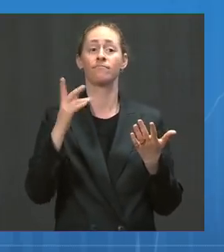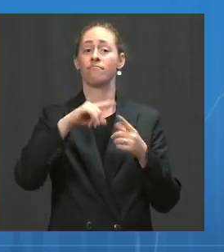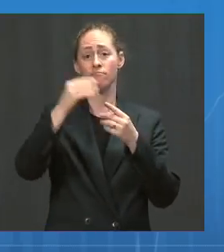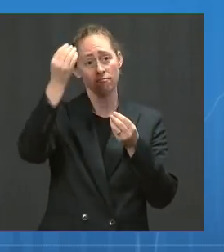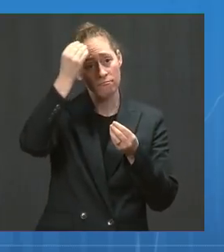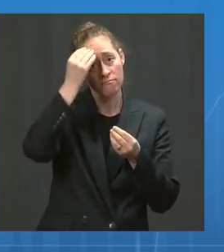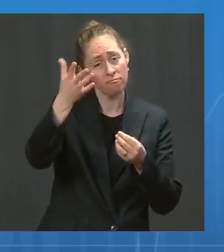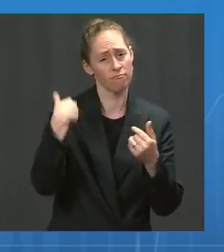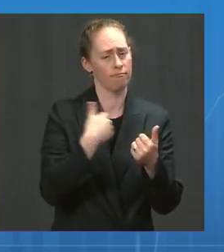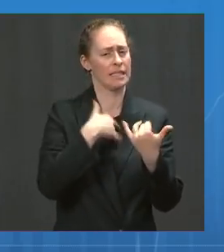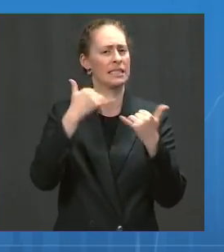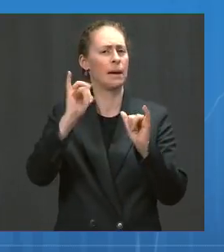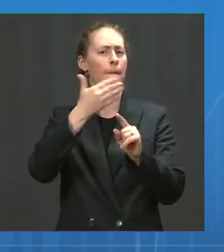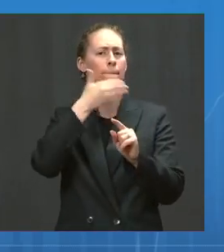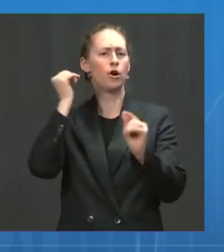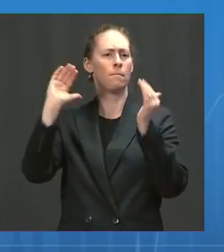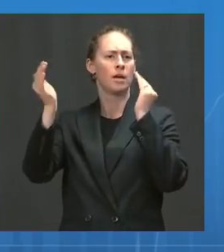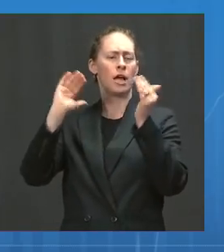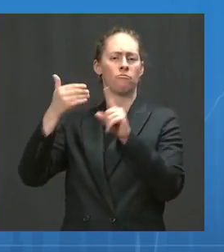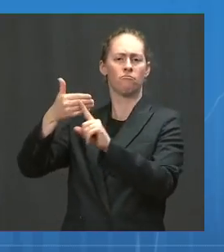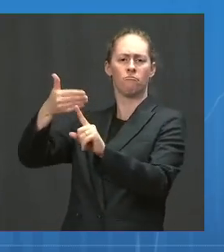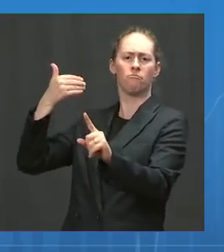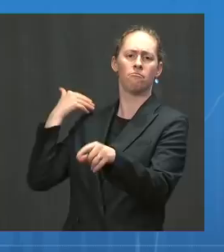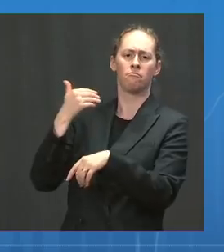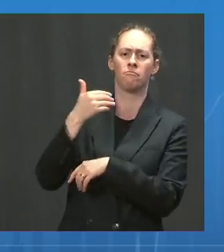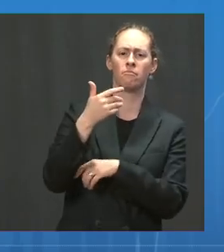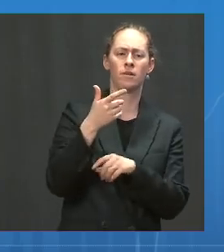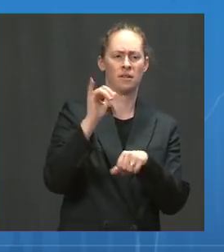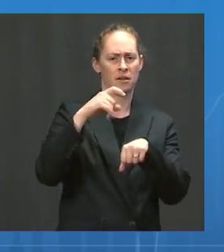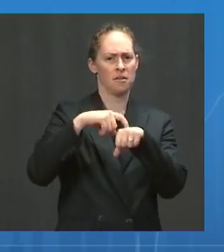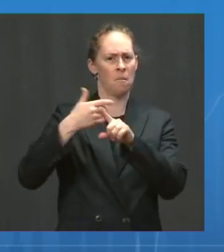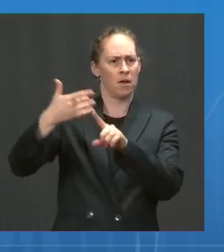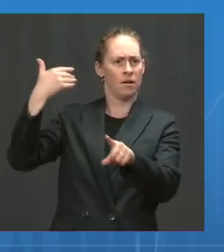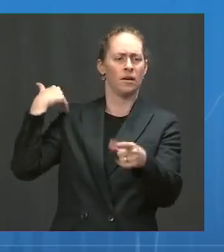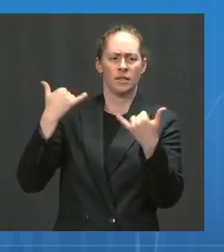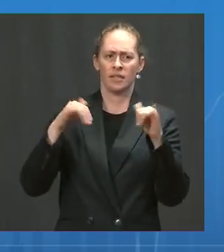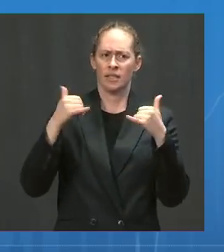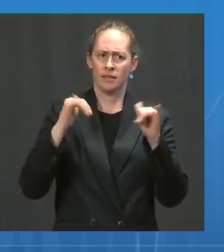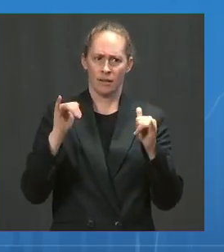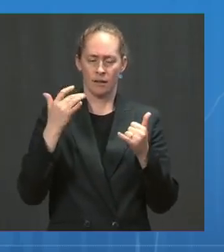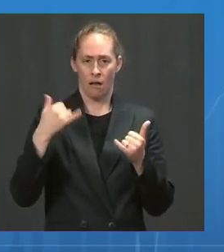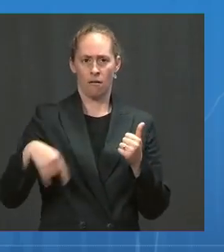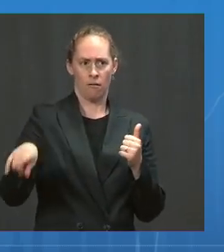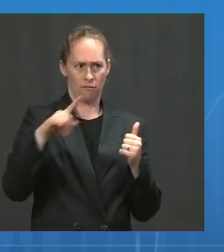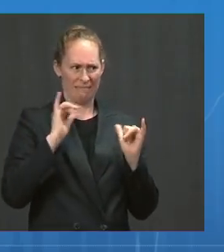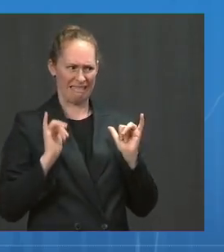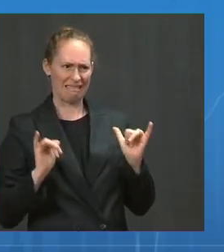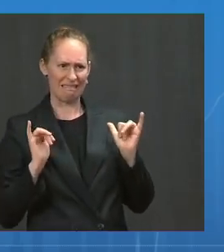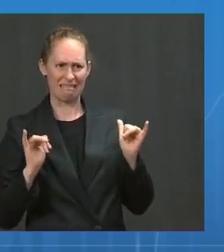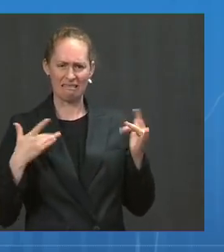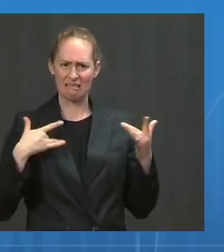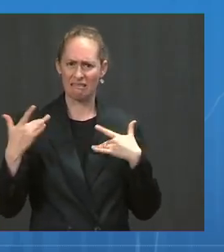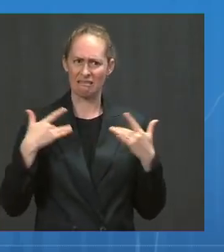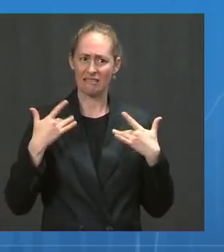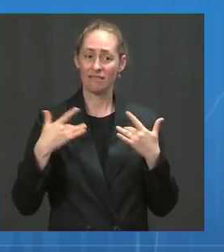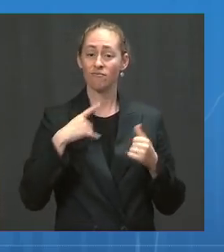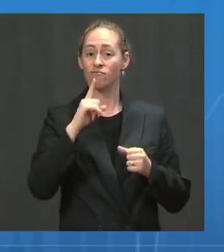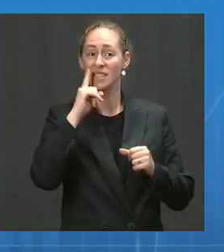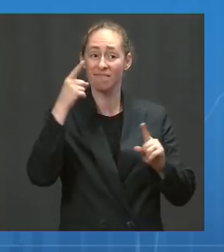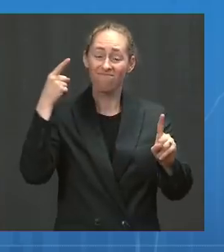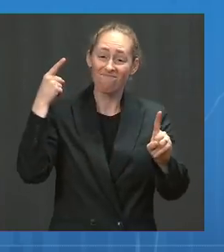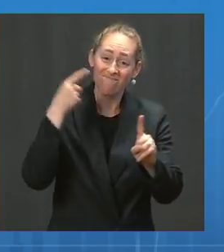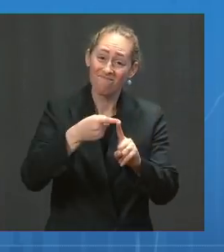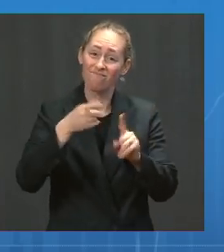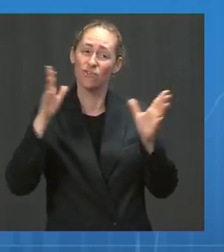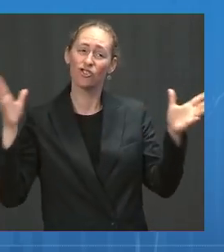January through April, this increase in red area is giving us all a reason to double down and get more people vaccinated.